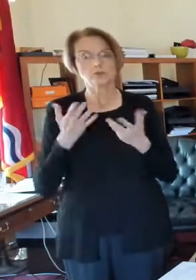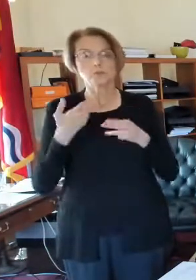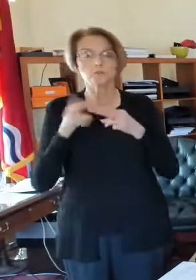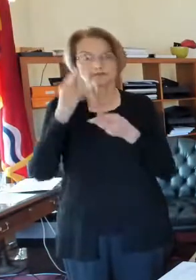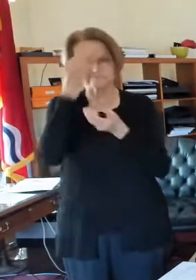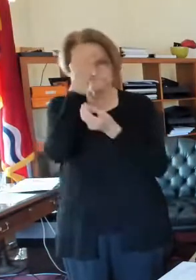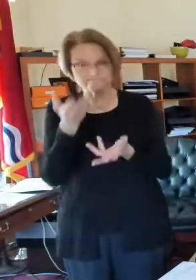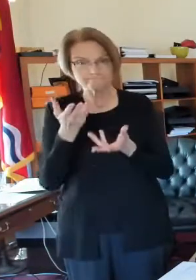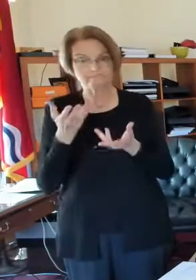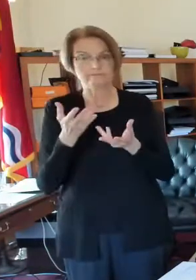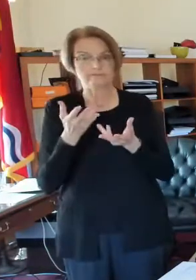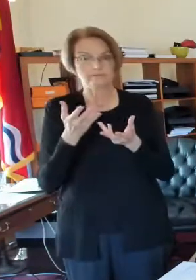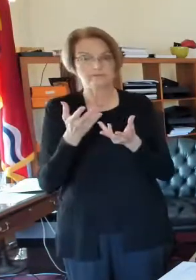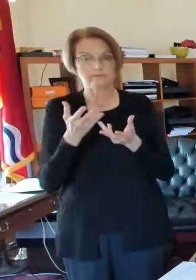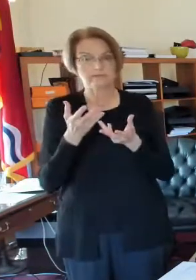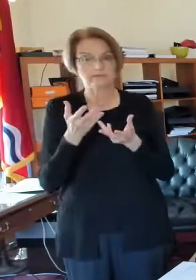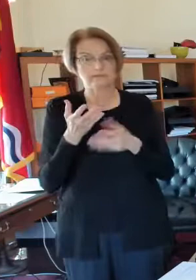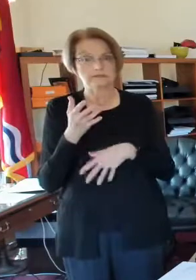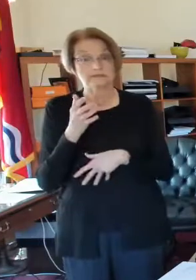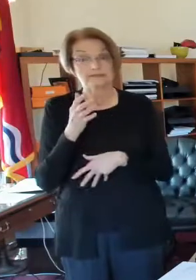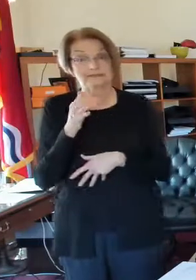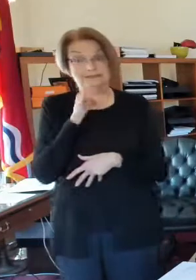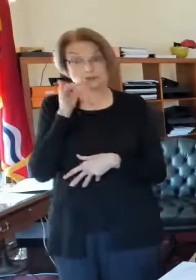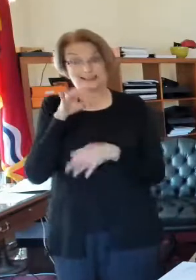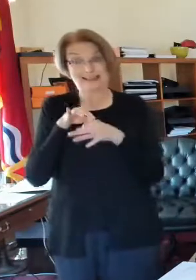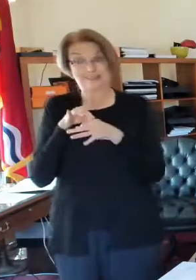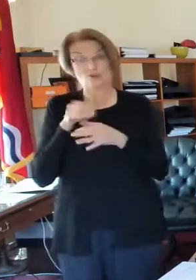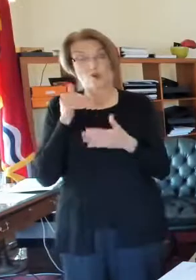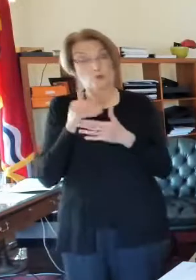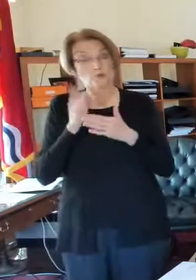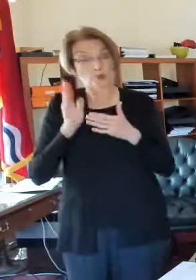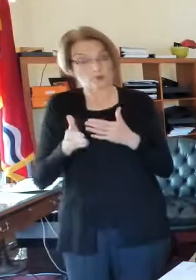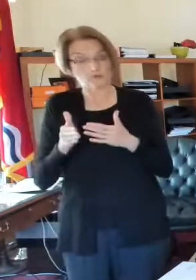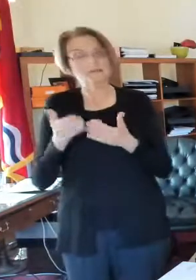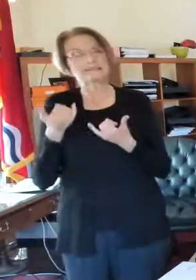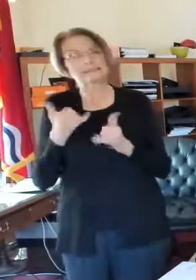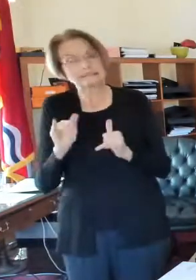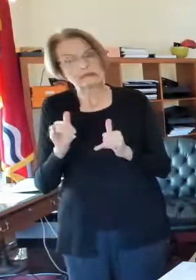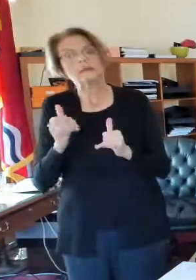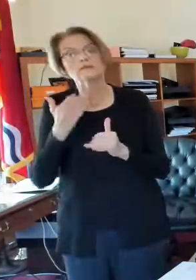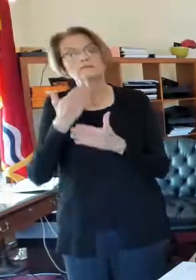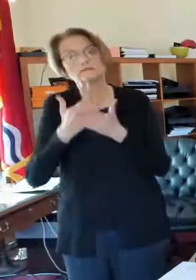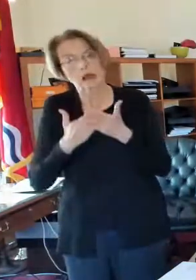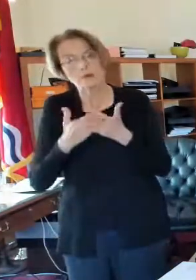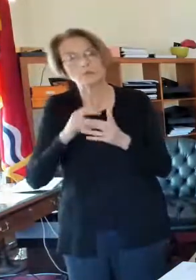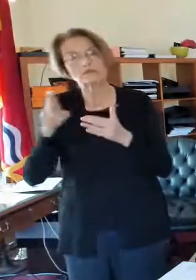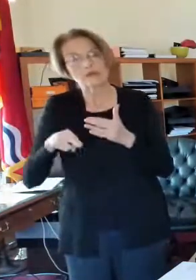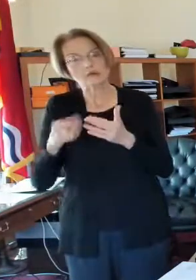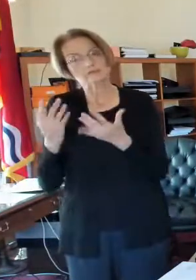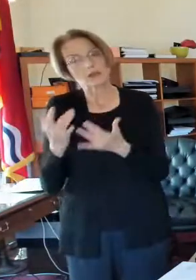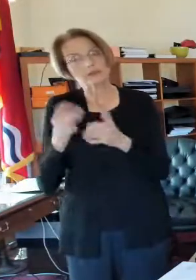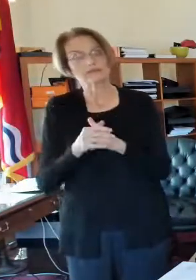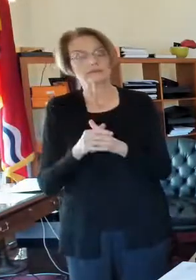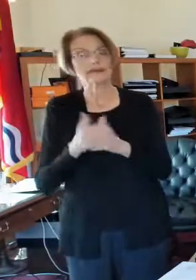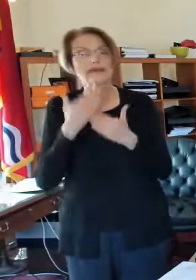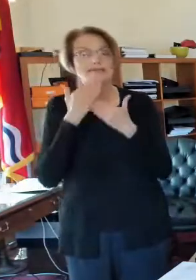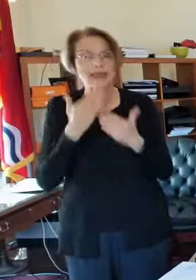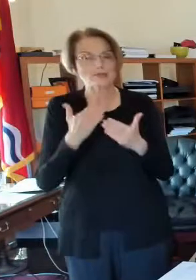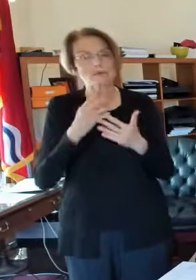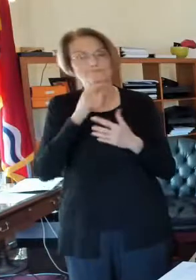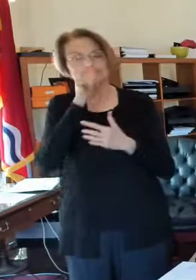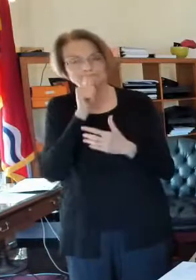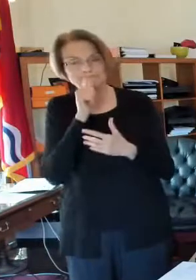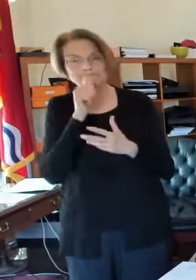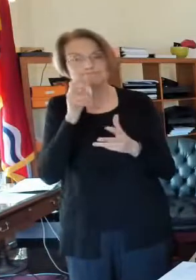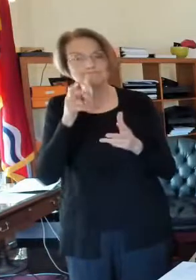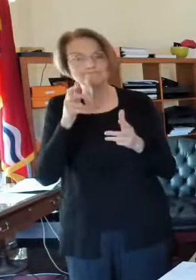that election is almost over. We're waiting for some results. But thanks for indulging me on that. Now, on to